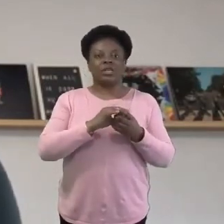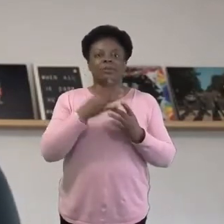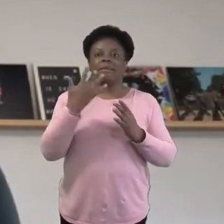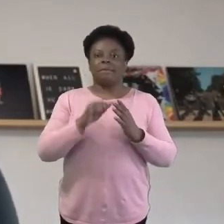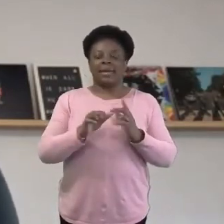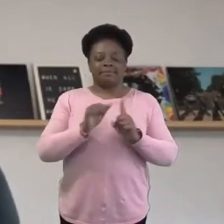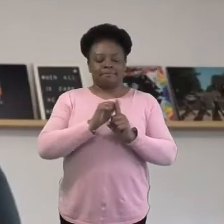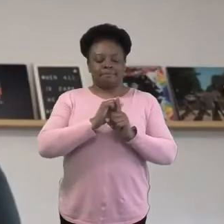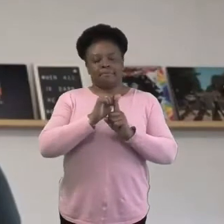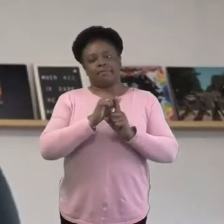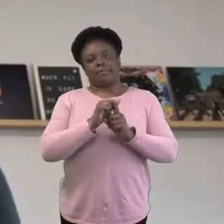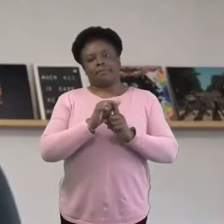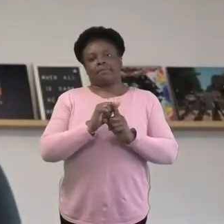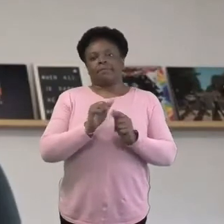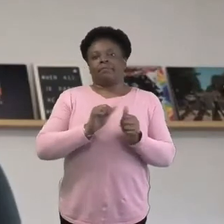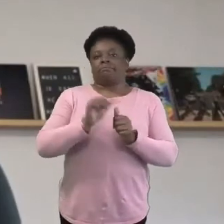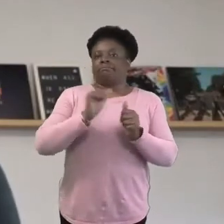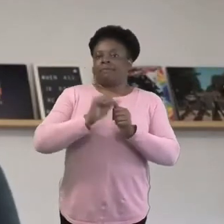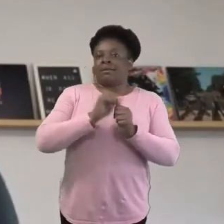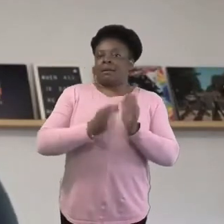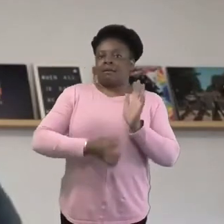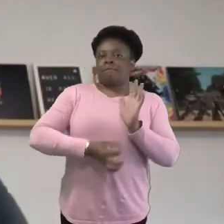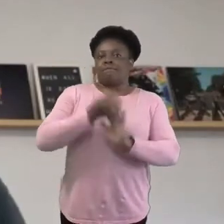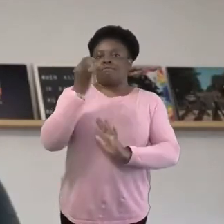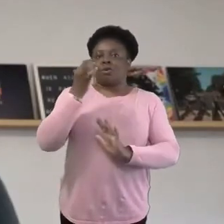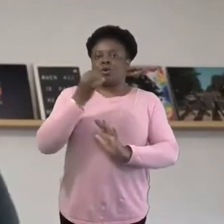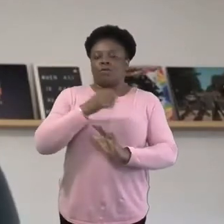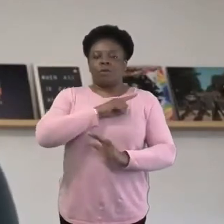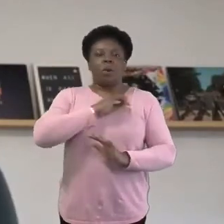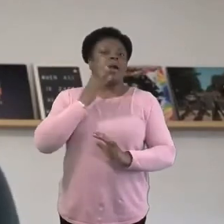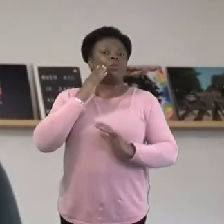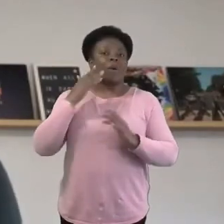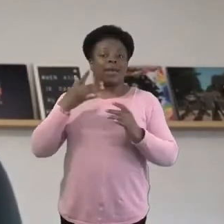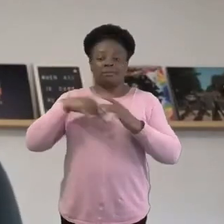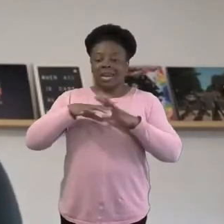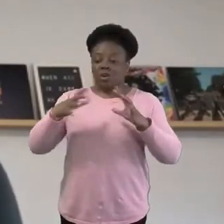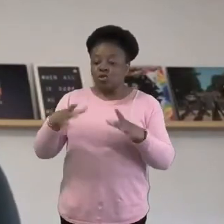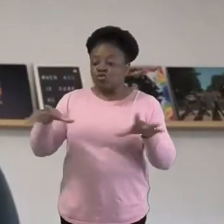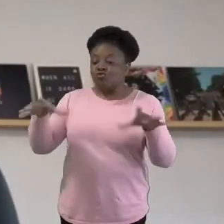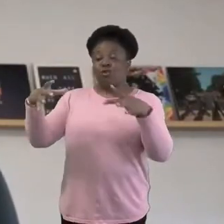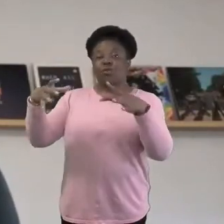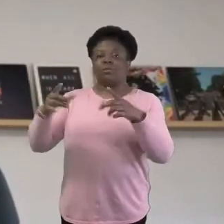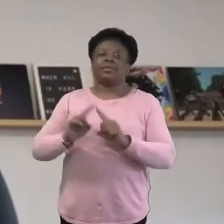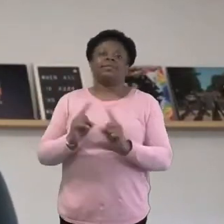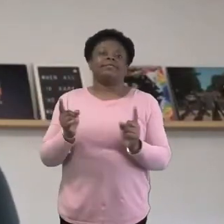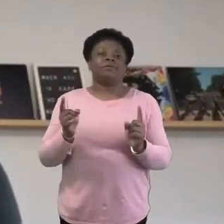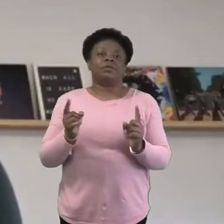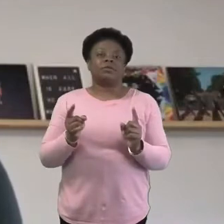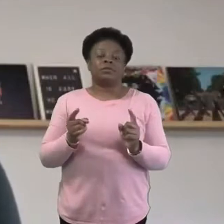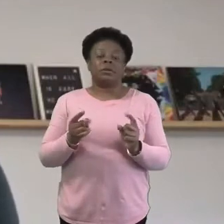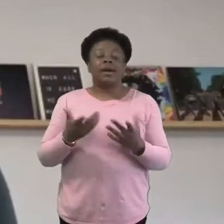replaced what we've been lacking as a group. And I think as we come back together, as things open back up, we kind of build on that foundation relationship.